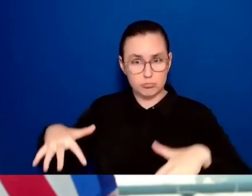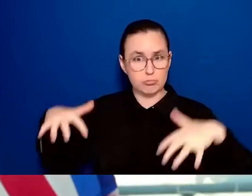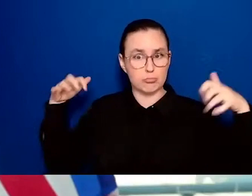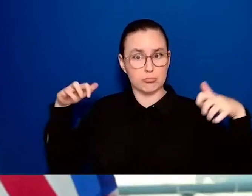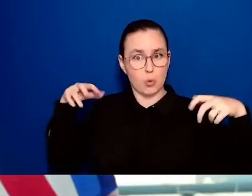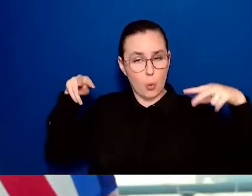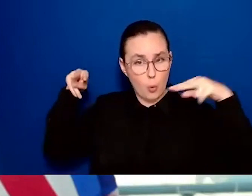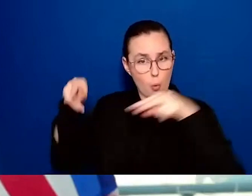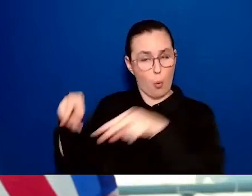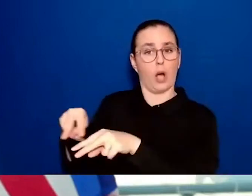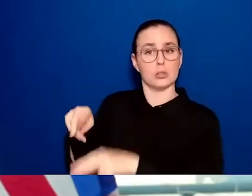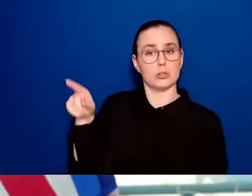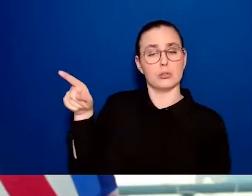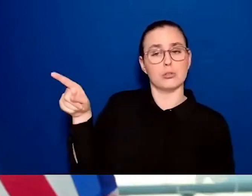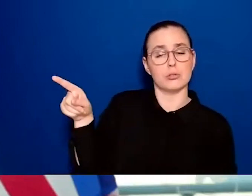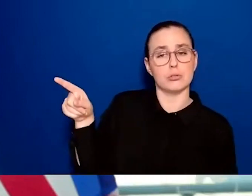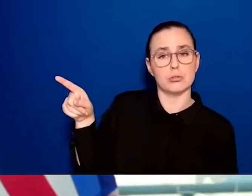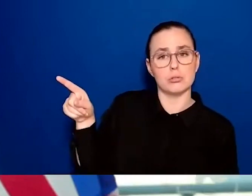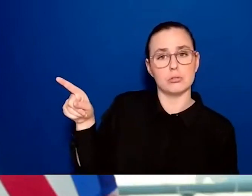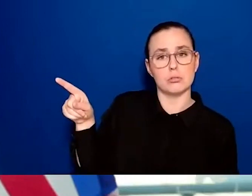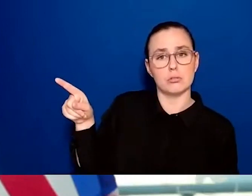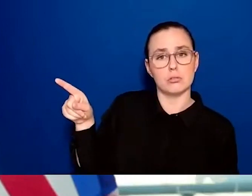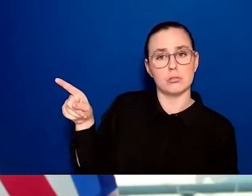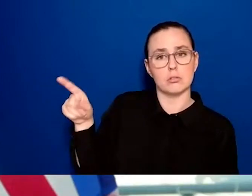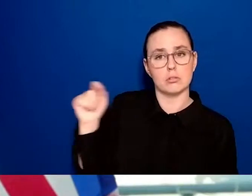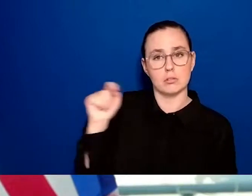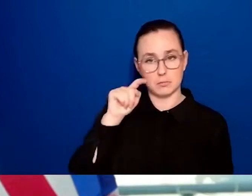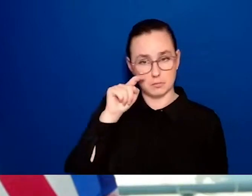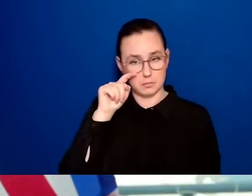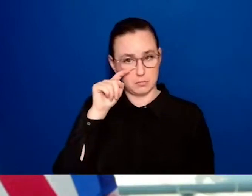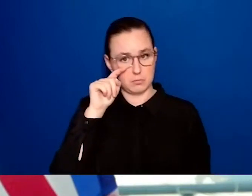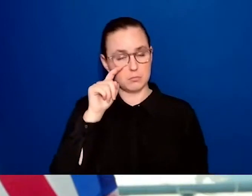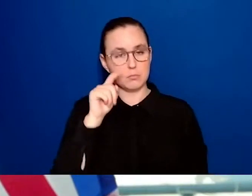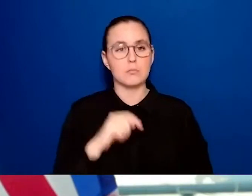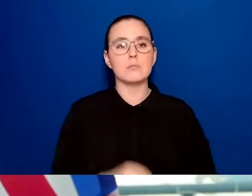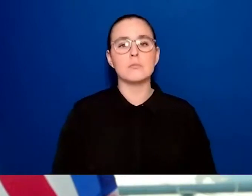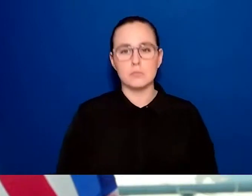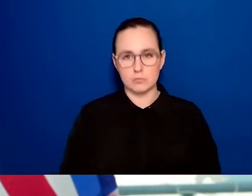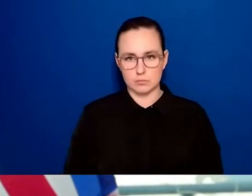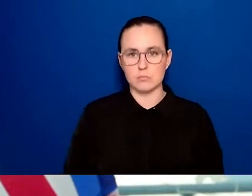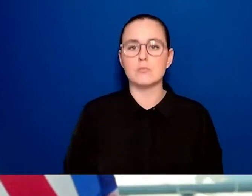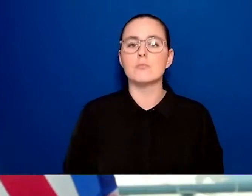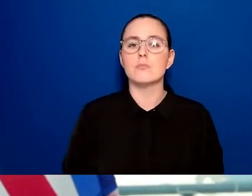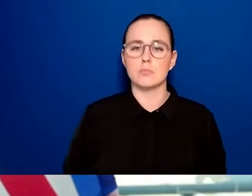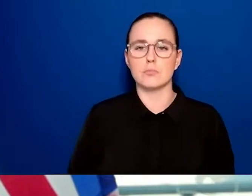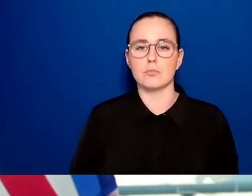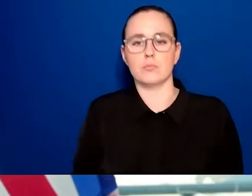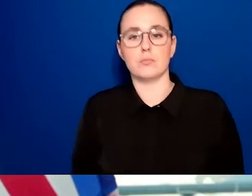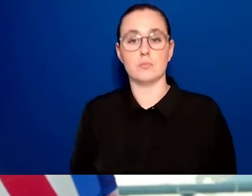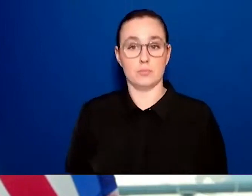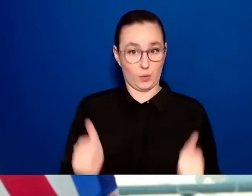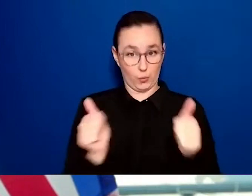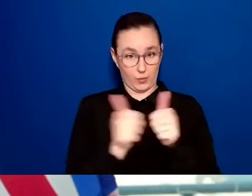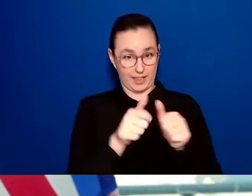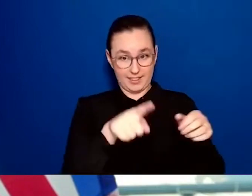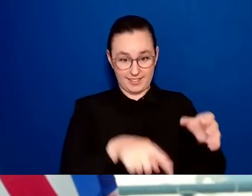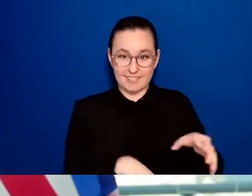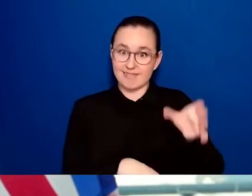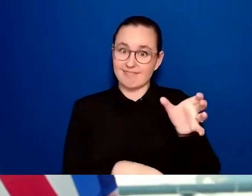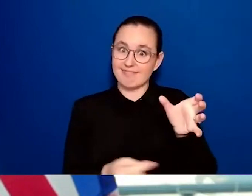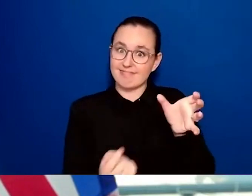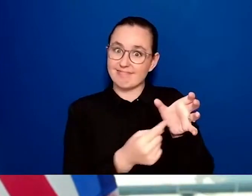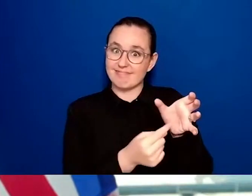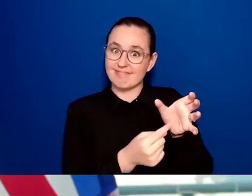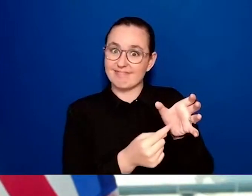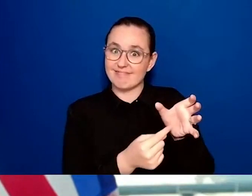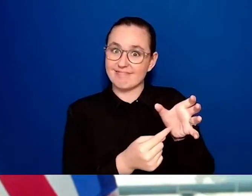And the short answer is yes, the vaccine card now means that there's that layer of protection around the events. So the